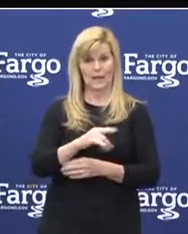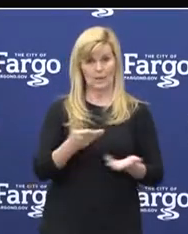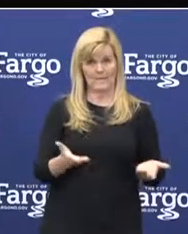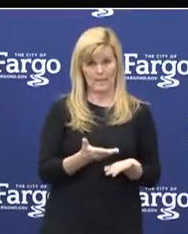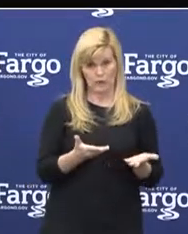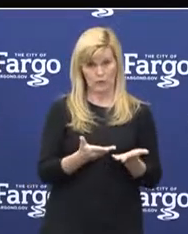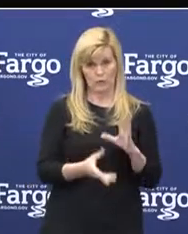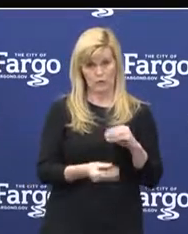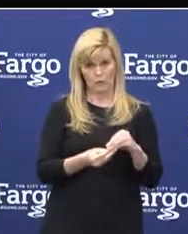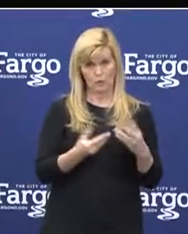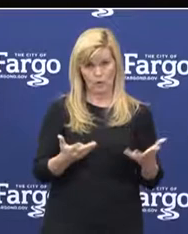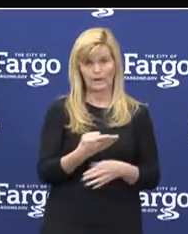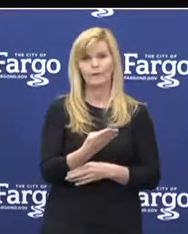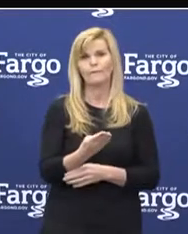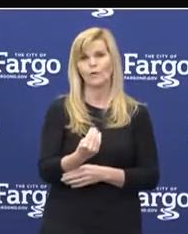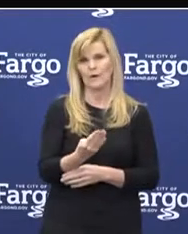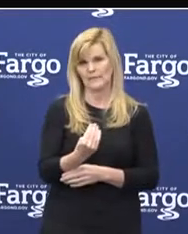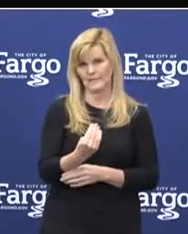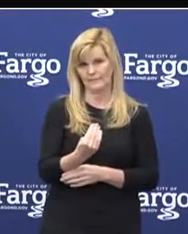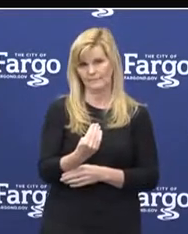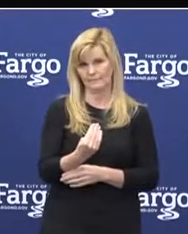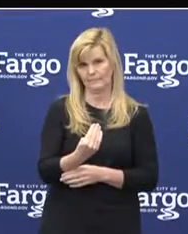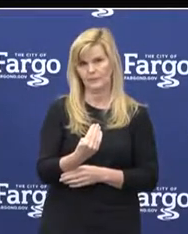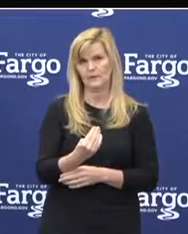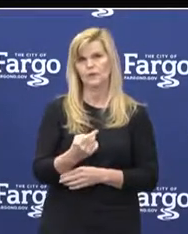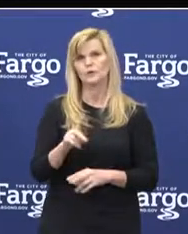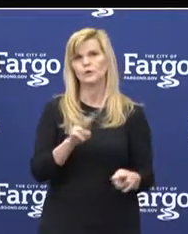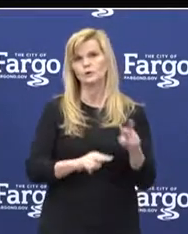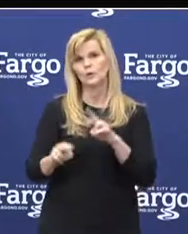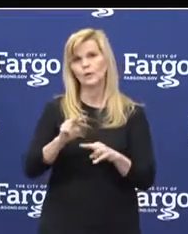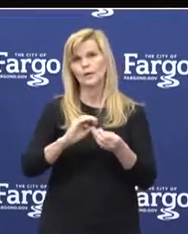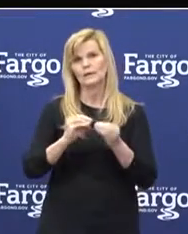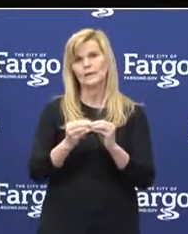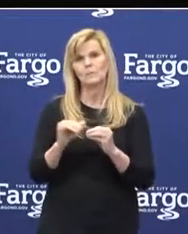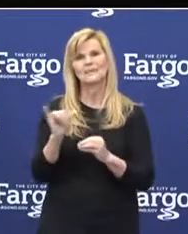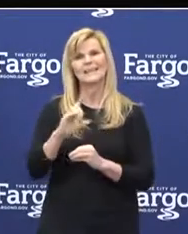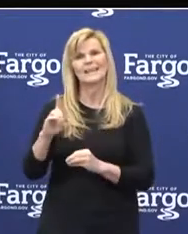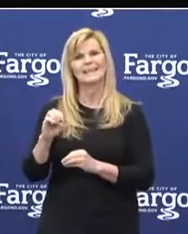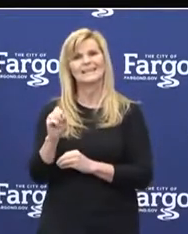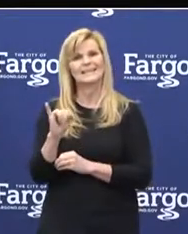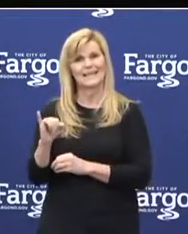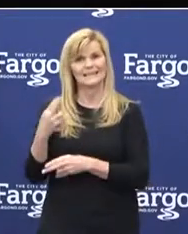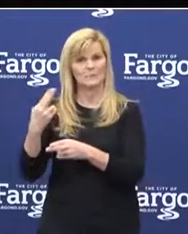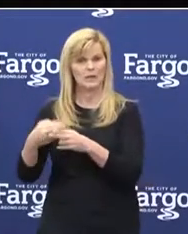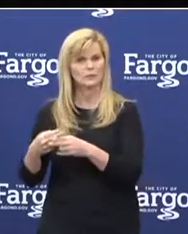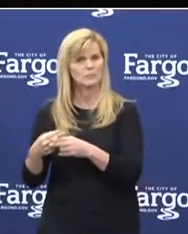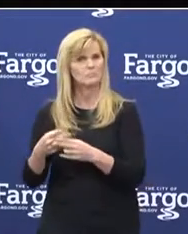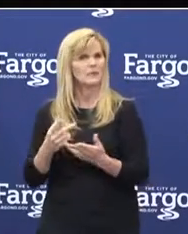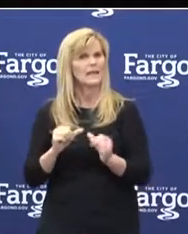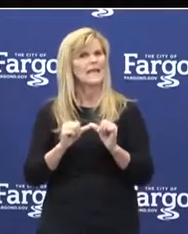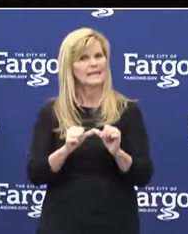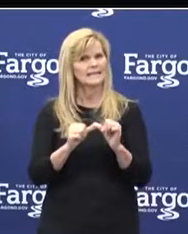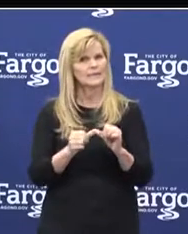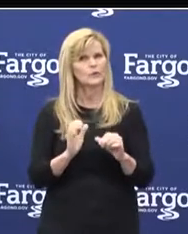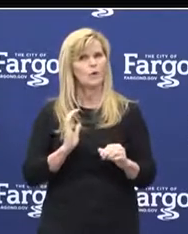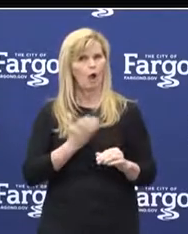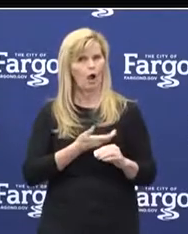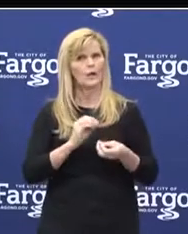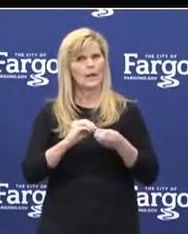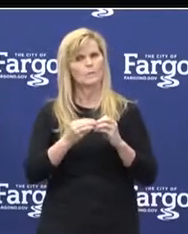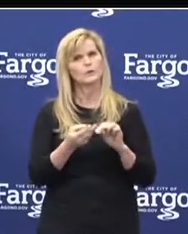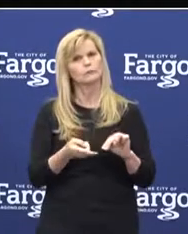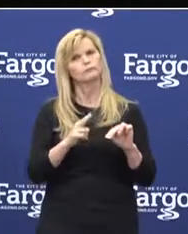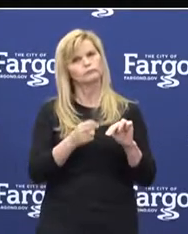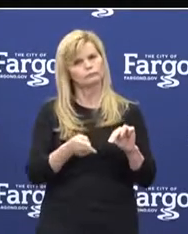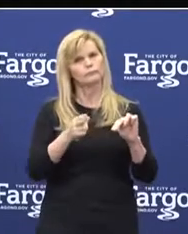14. So as we look at the data, as Desi talked about, there's continuing rise in our numbers.